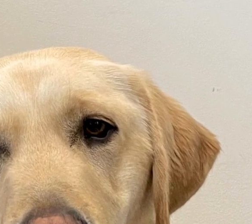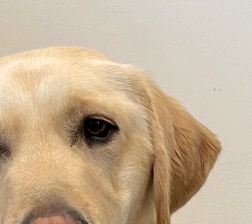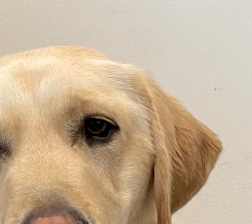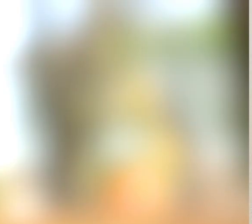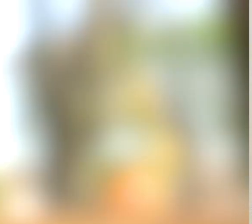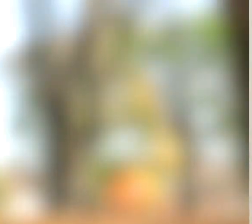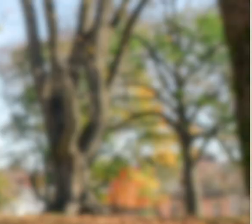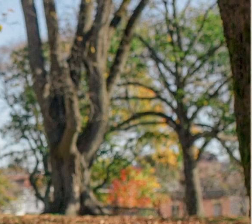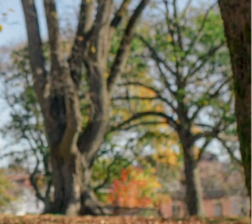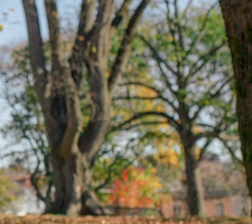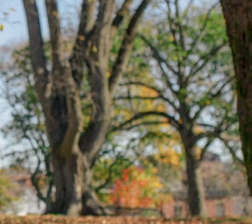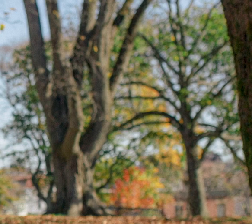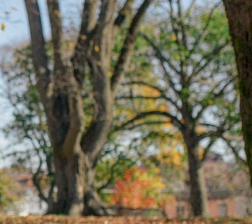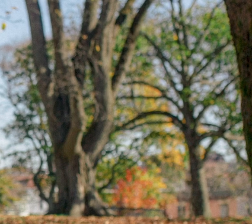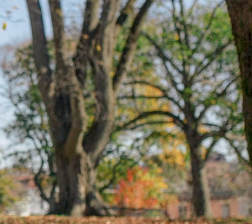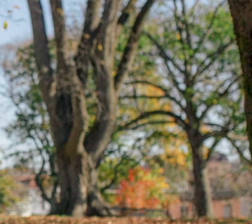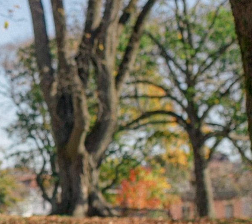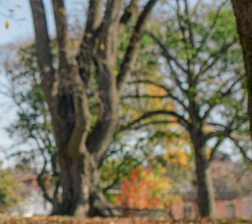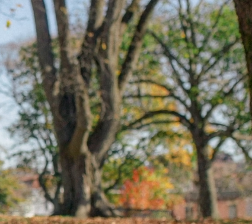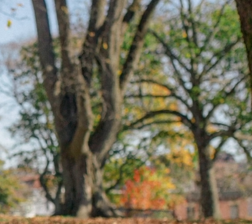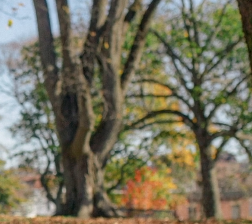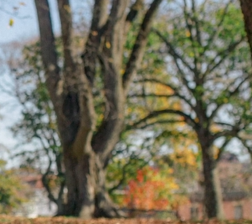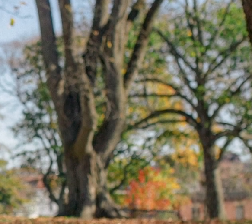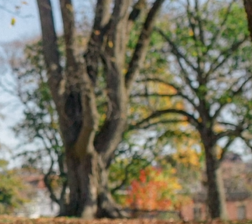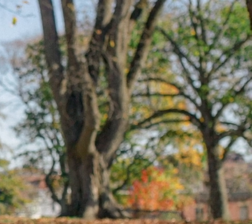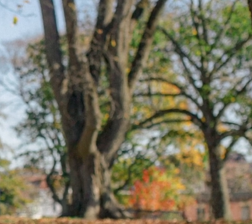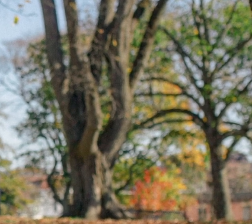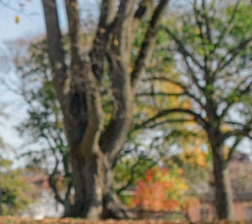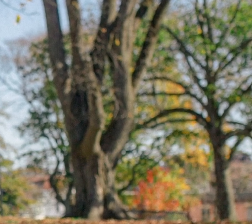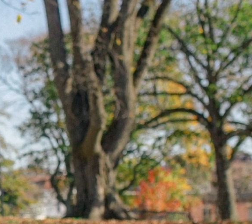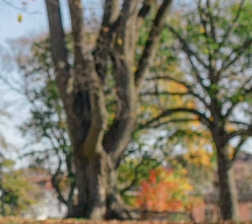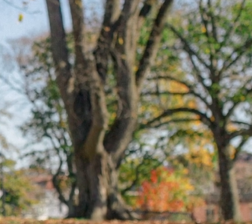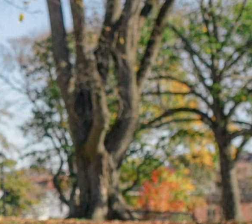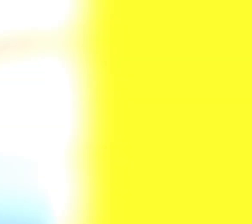We see them at home, out in the park, and walking through the city.